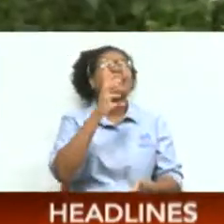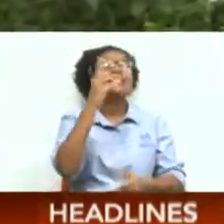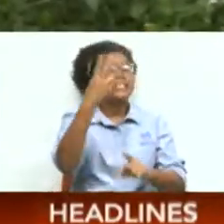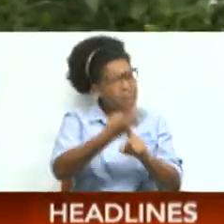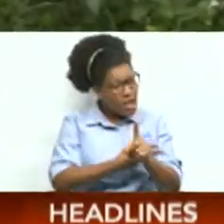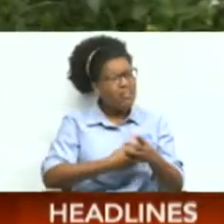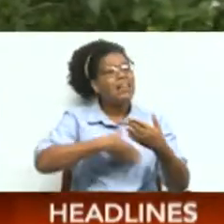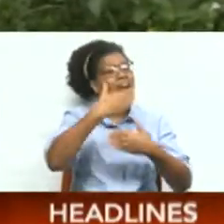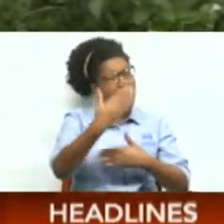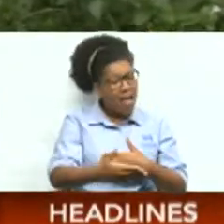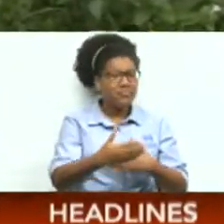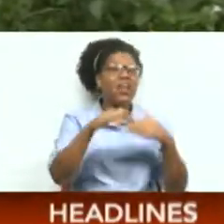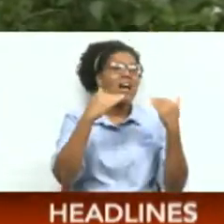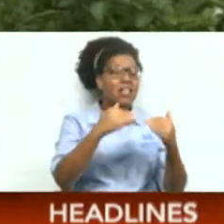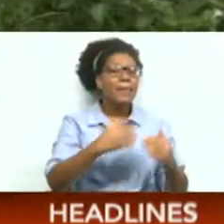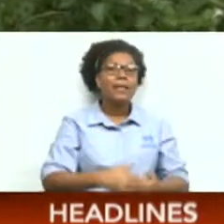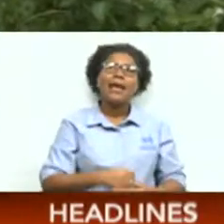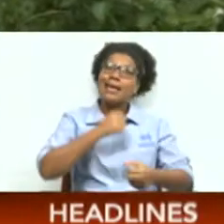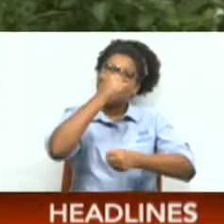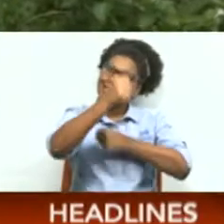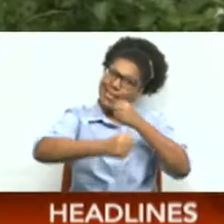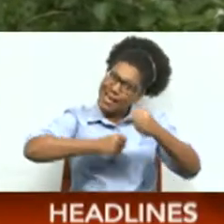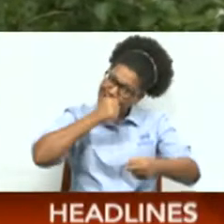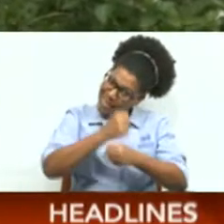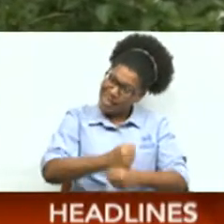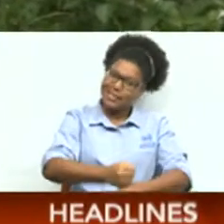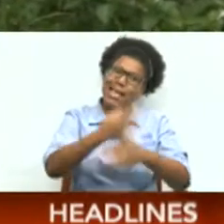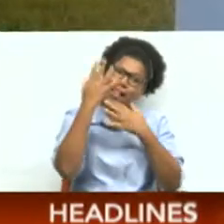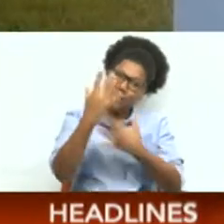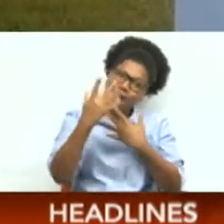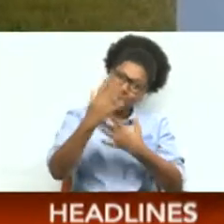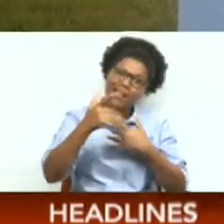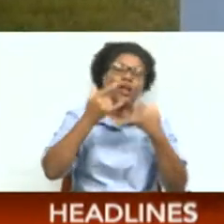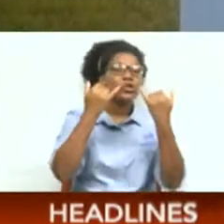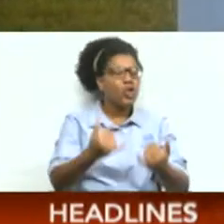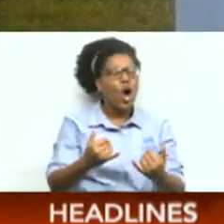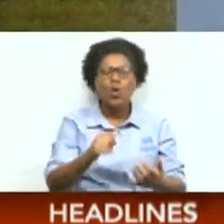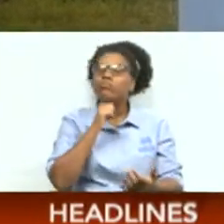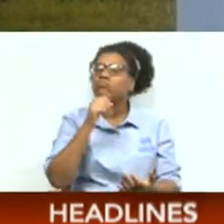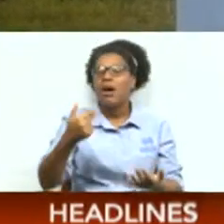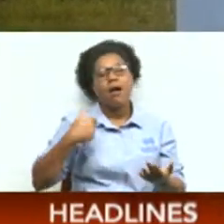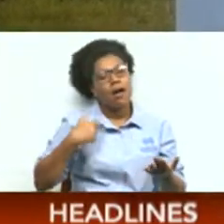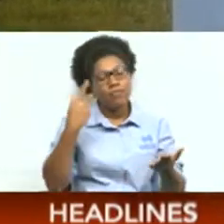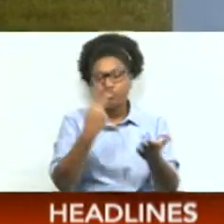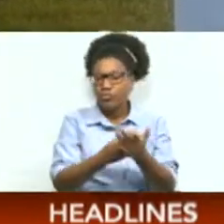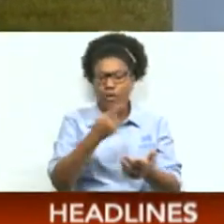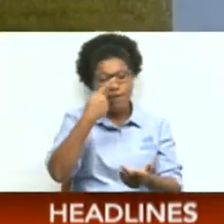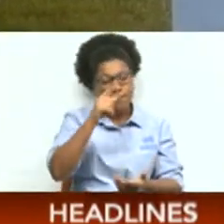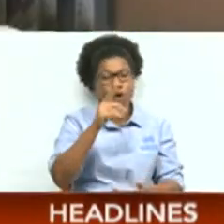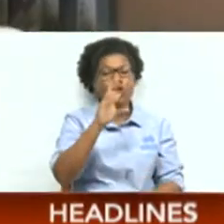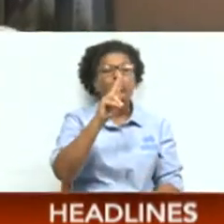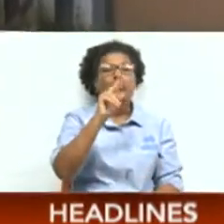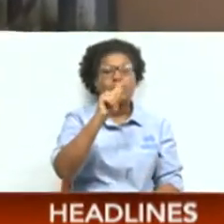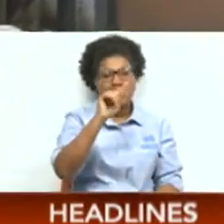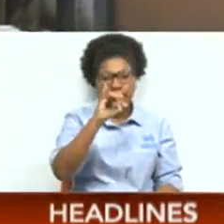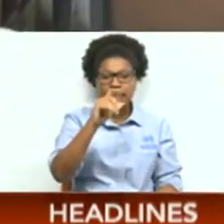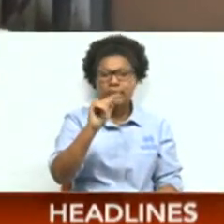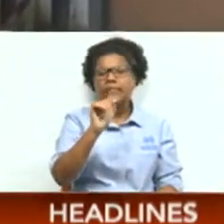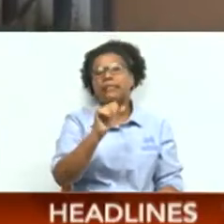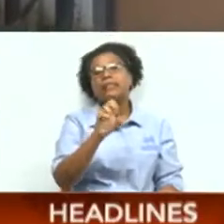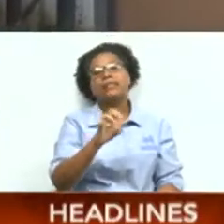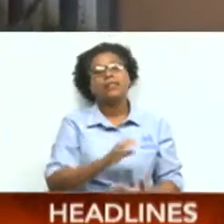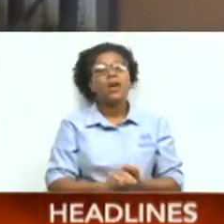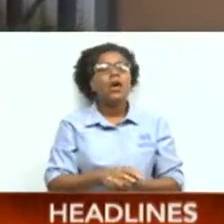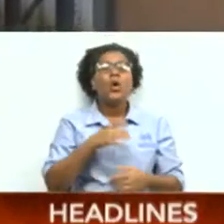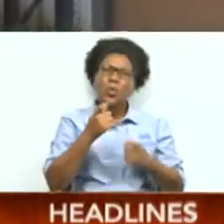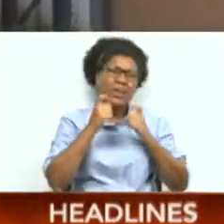All these years later, utility approvals remain outstanding. We were given a lot of positive talk, which we know now